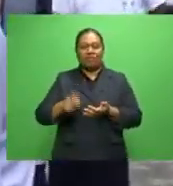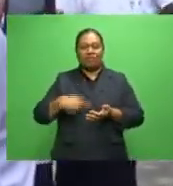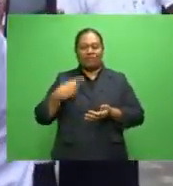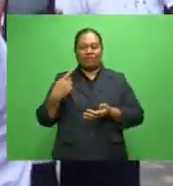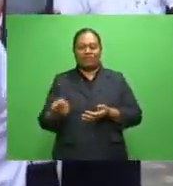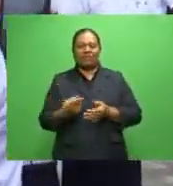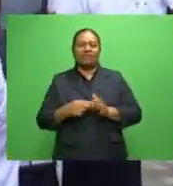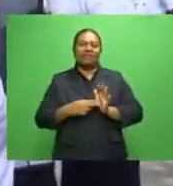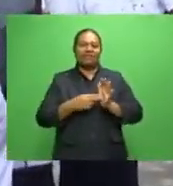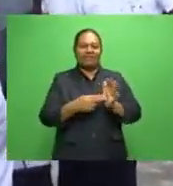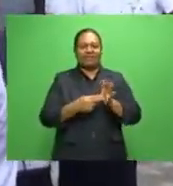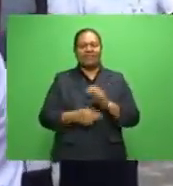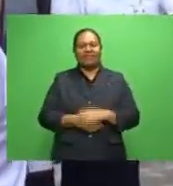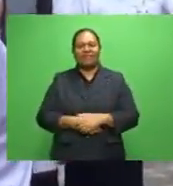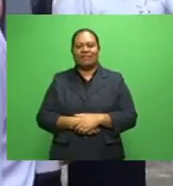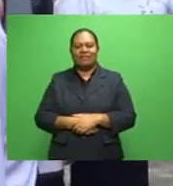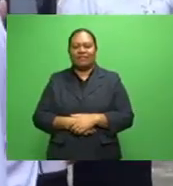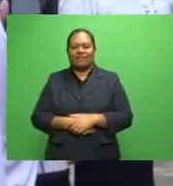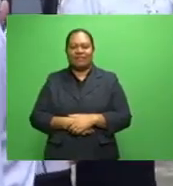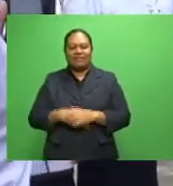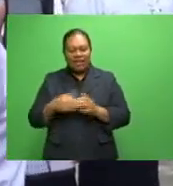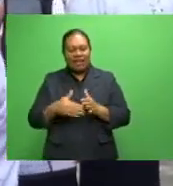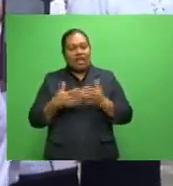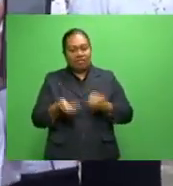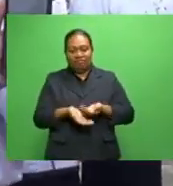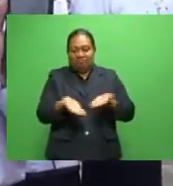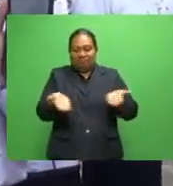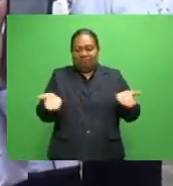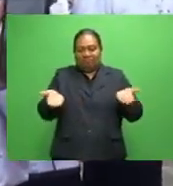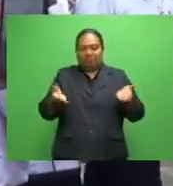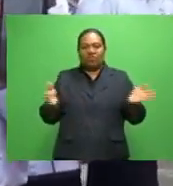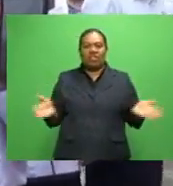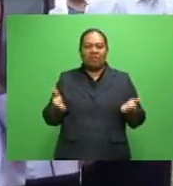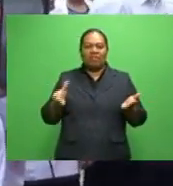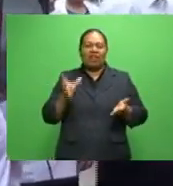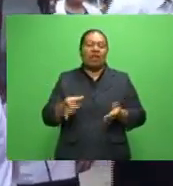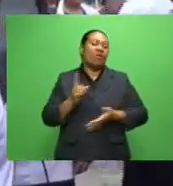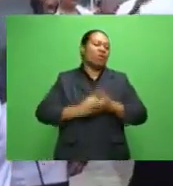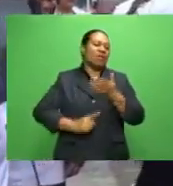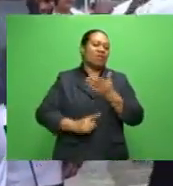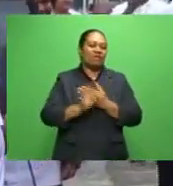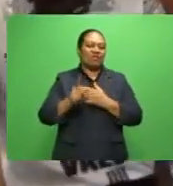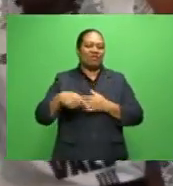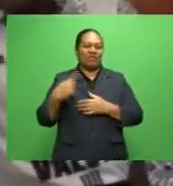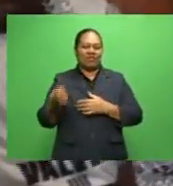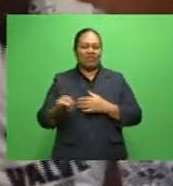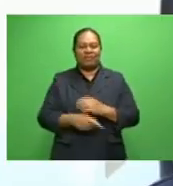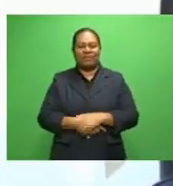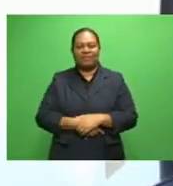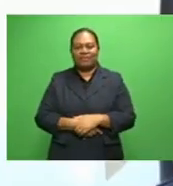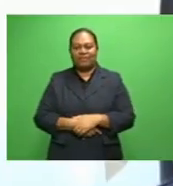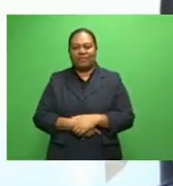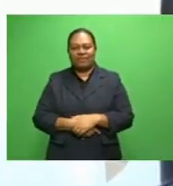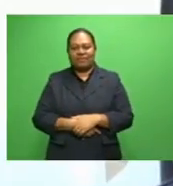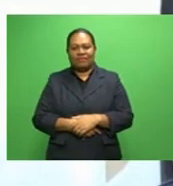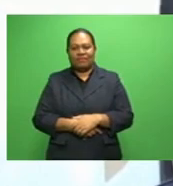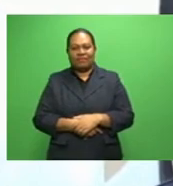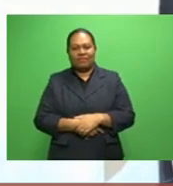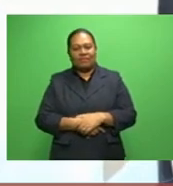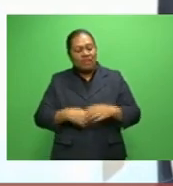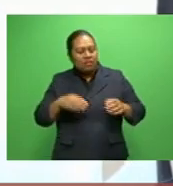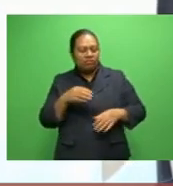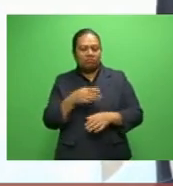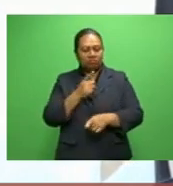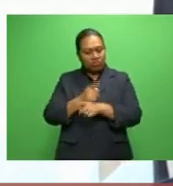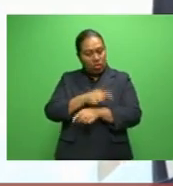builders Nandi. He adds it's now up to the players to deliver for all those invested in Suva football. They've already spoken to the players,